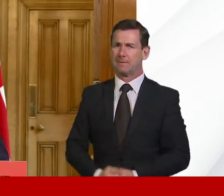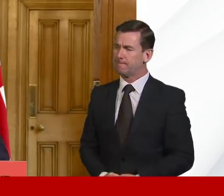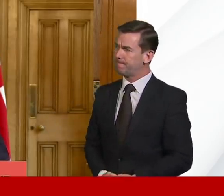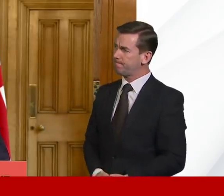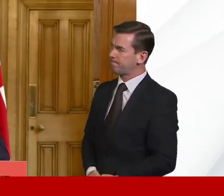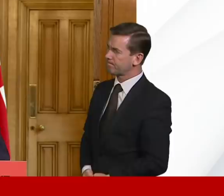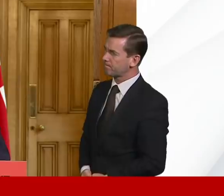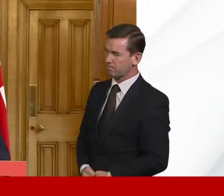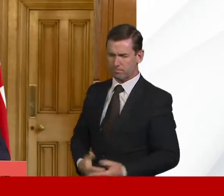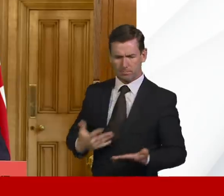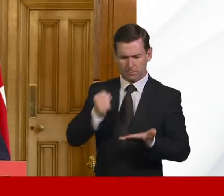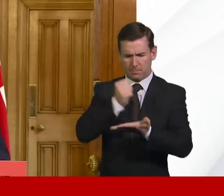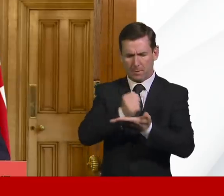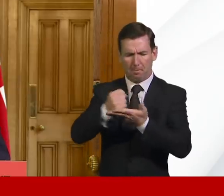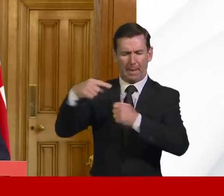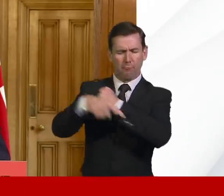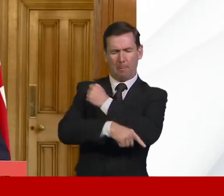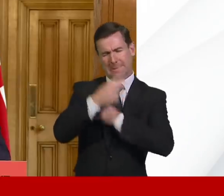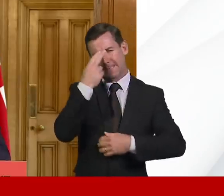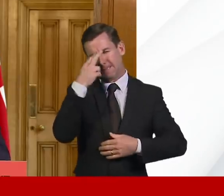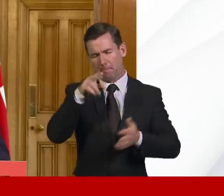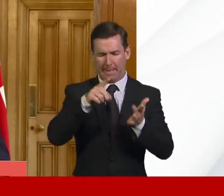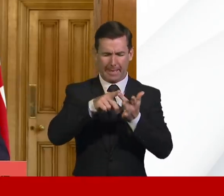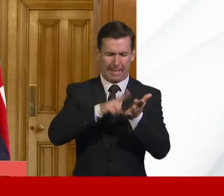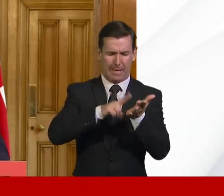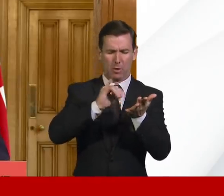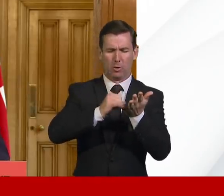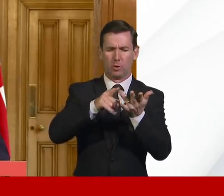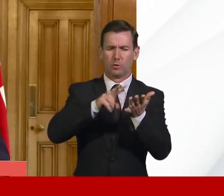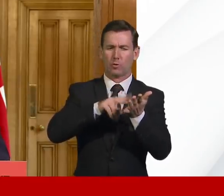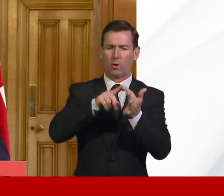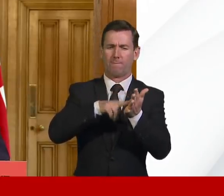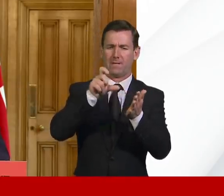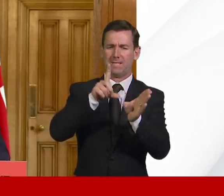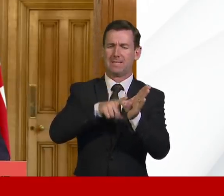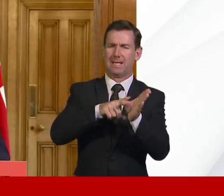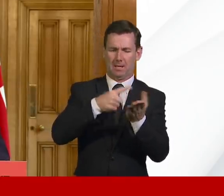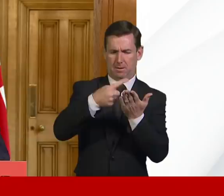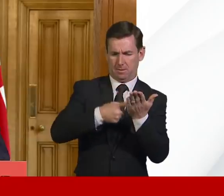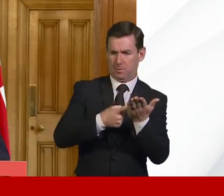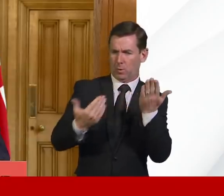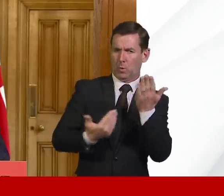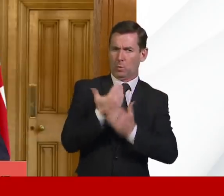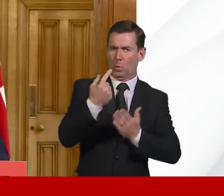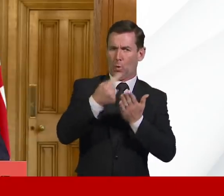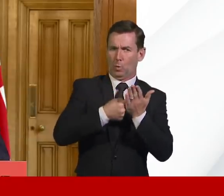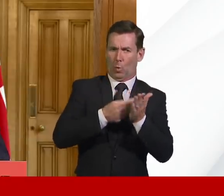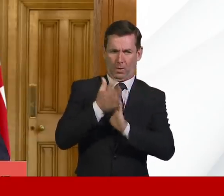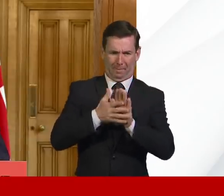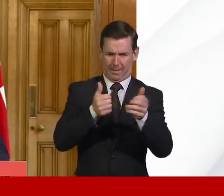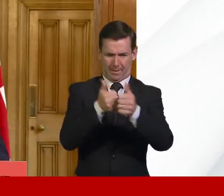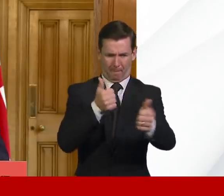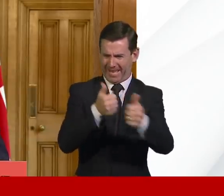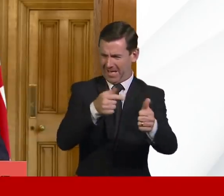to the insolvency regime will include new rules to make sure companies undergoing restructuring can continue to get hold of supplies